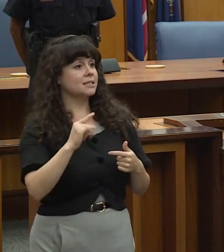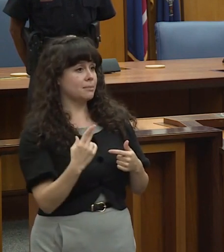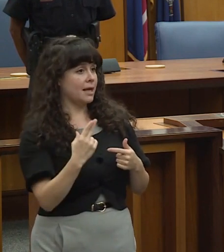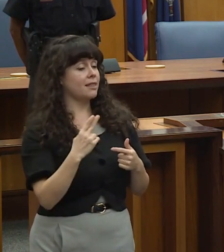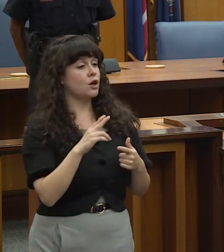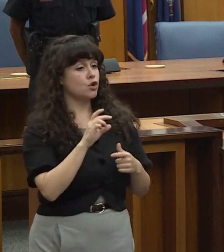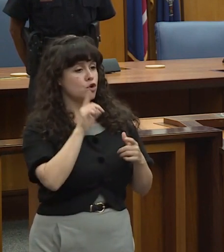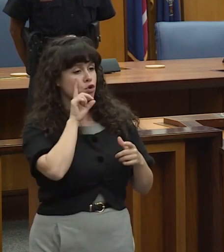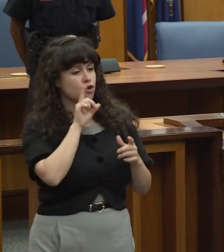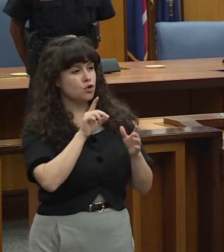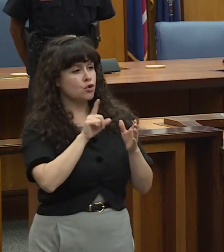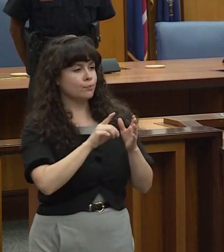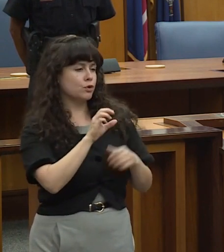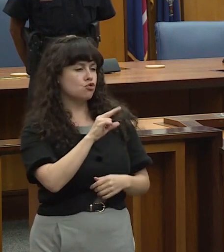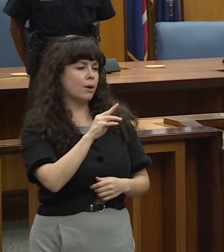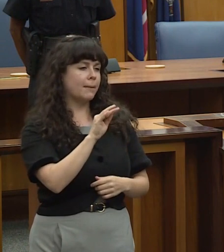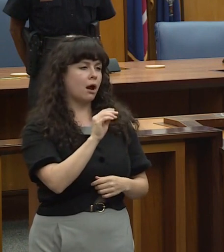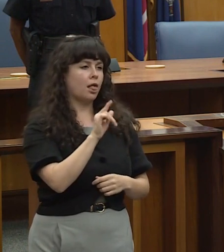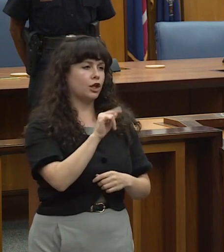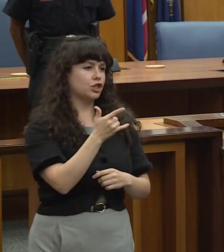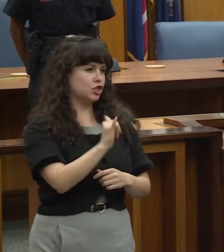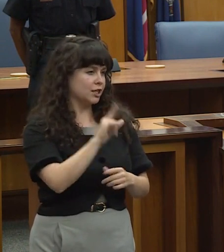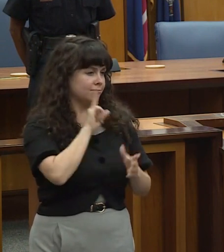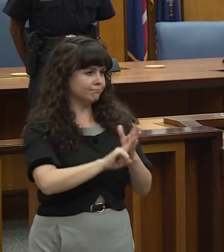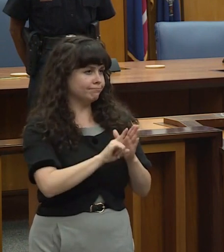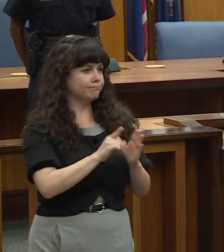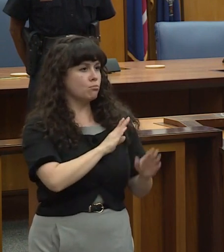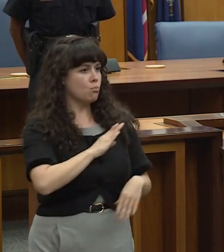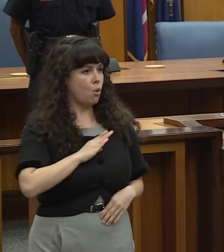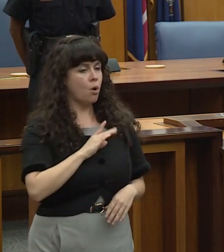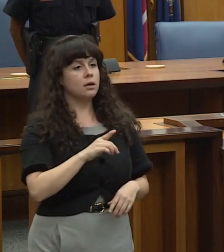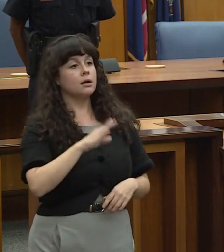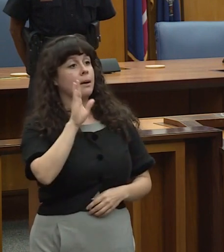Board, the National Organization of Black Law Enforcement,